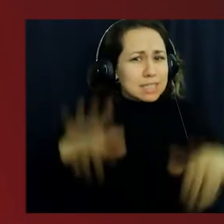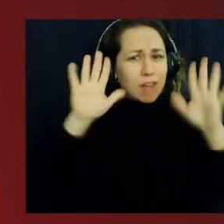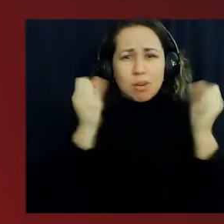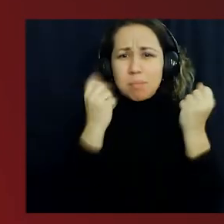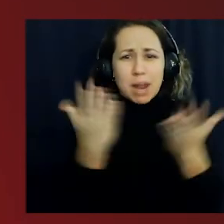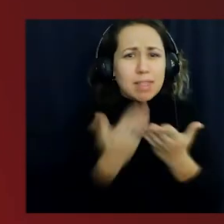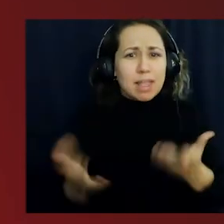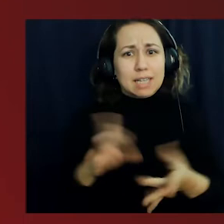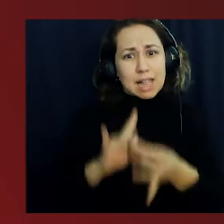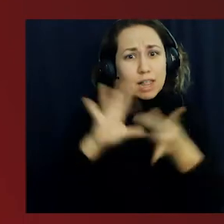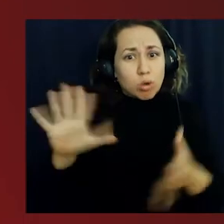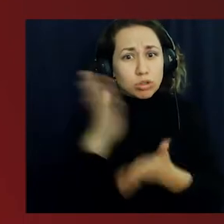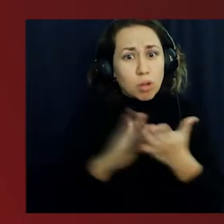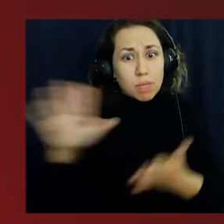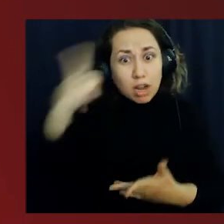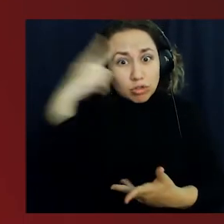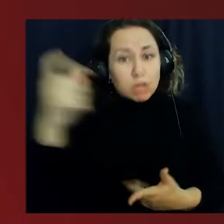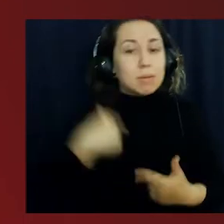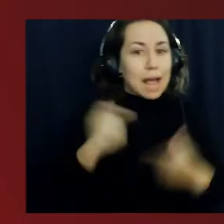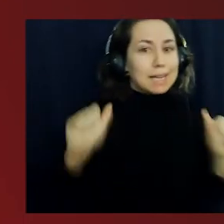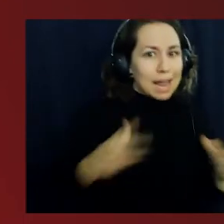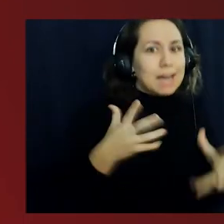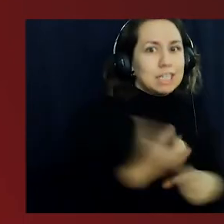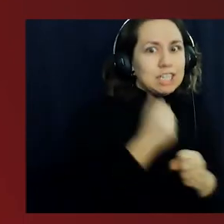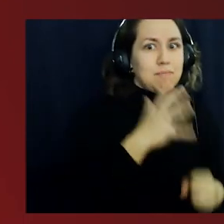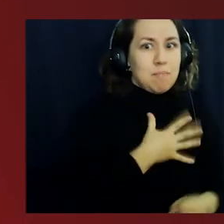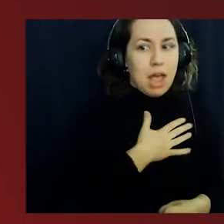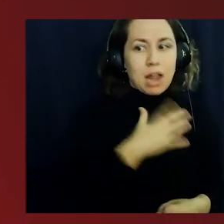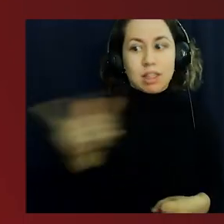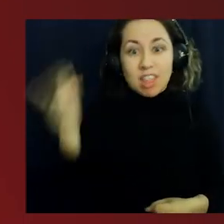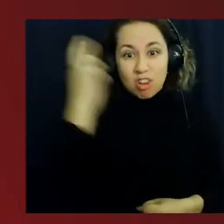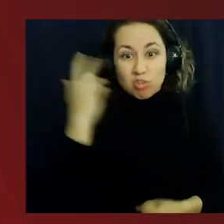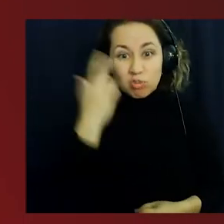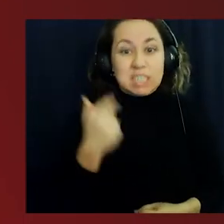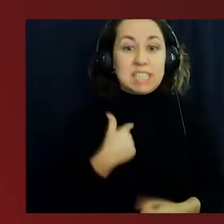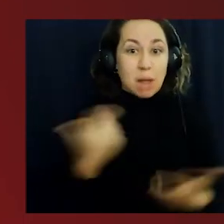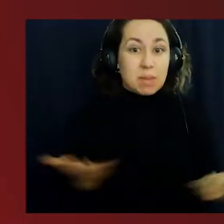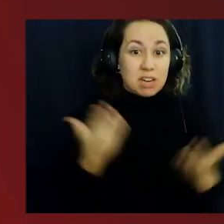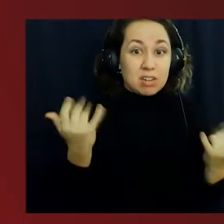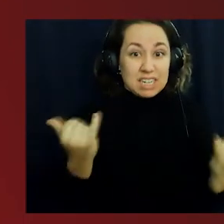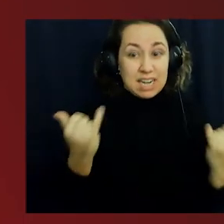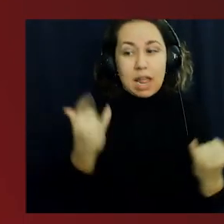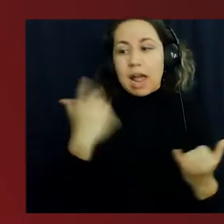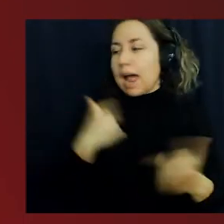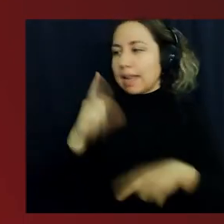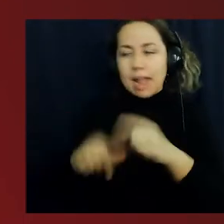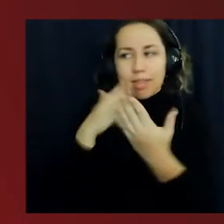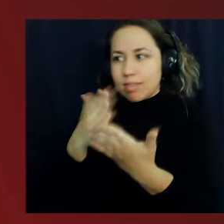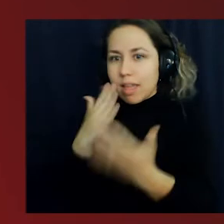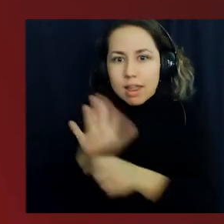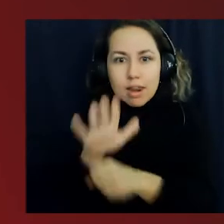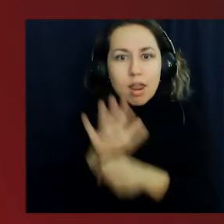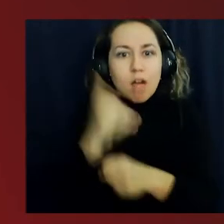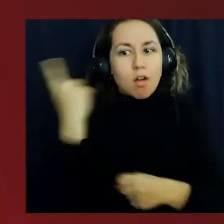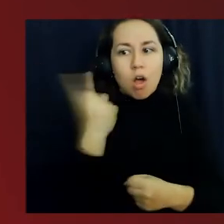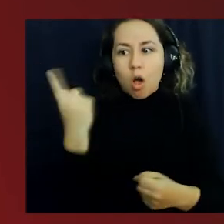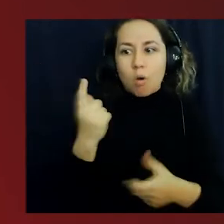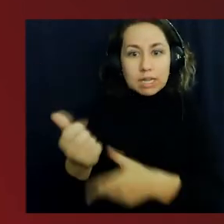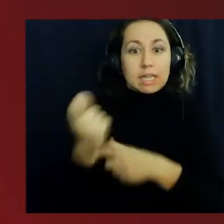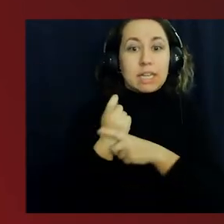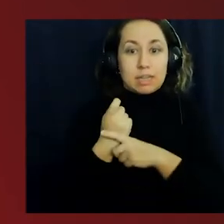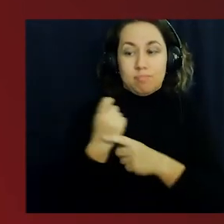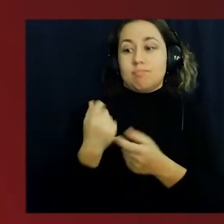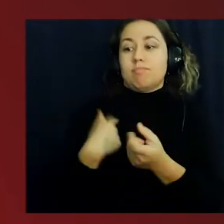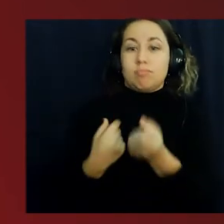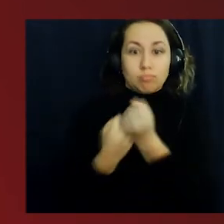give me each day. They have sacrificed a lot and have let go of some of their dreams so I can achieve mine, which they are the reason why I am here today. I can't thank